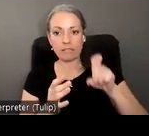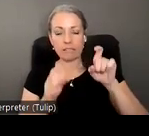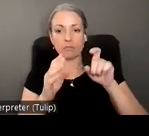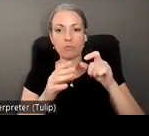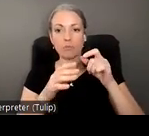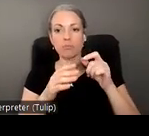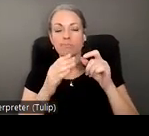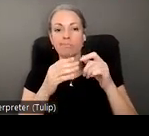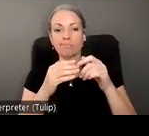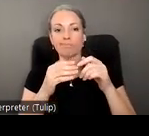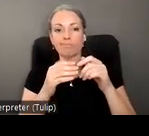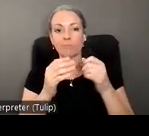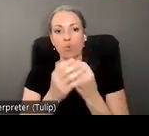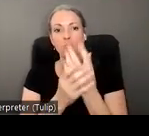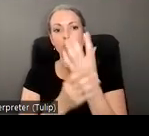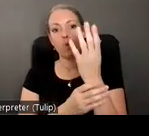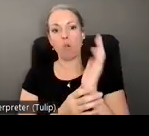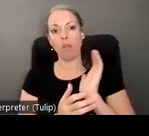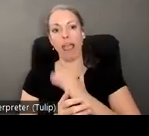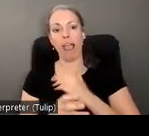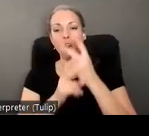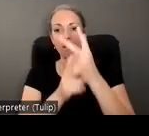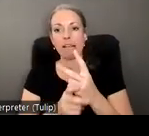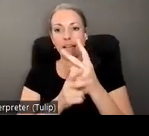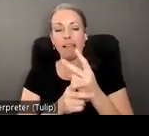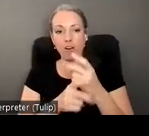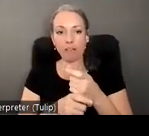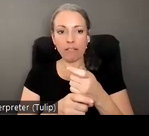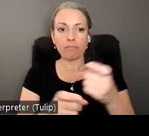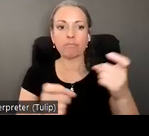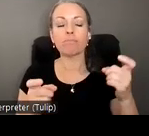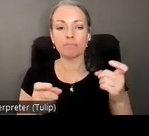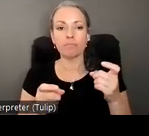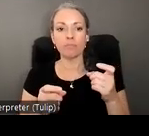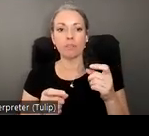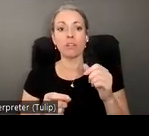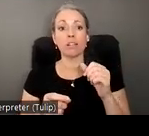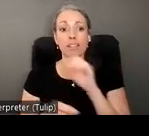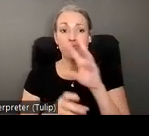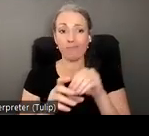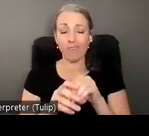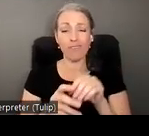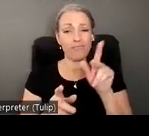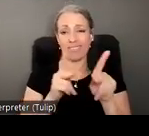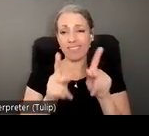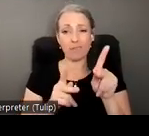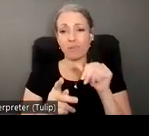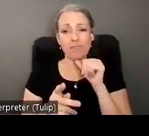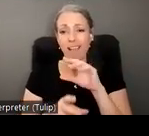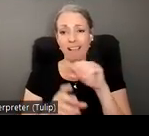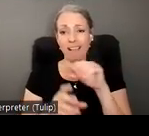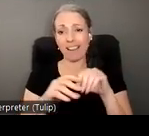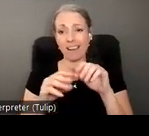definition of caregivers to include extended and non-traditional families and to recognize cultural variations